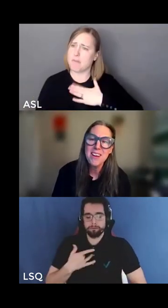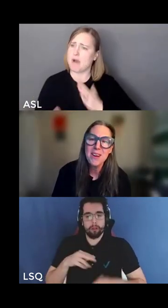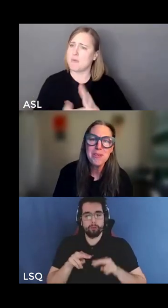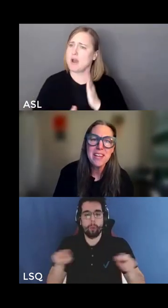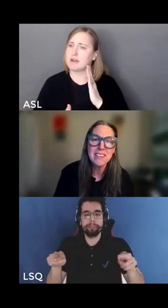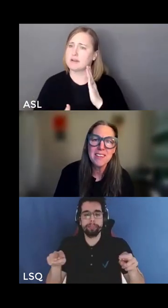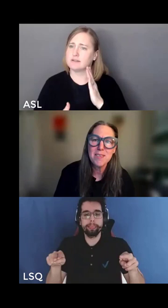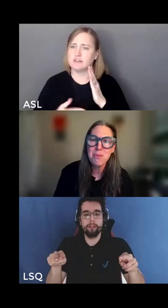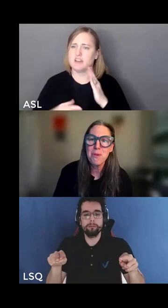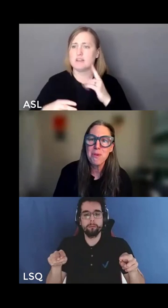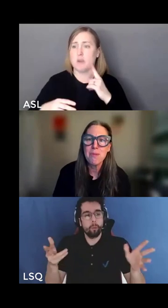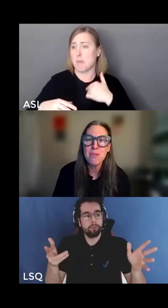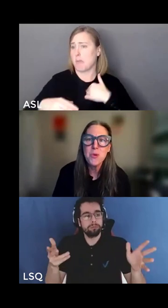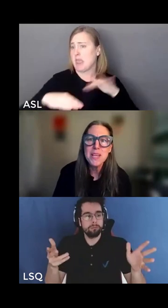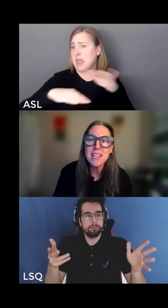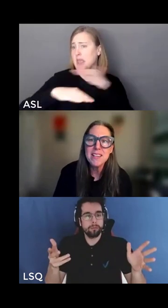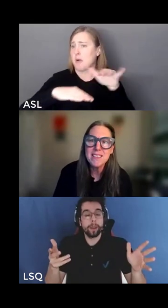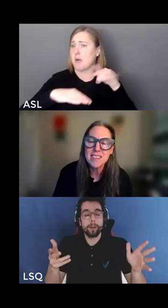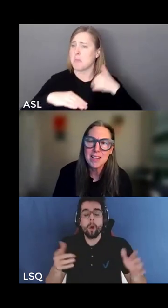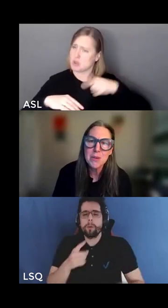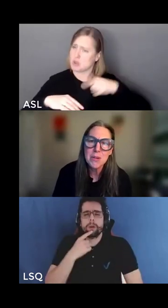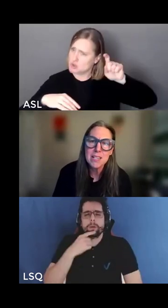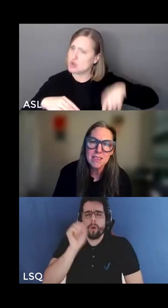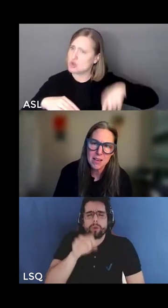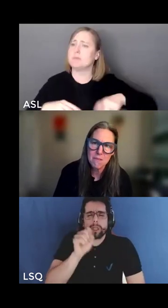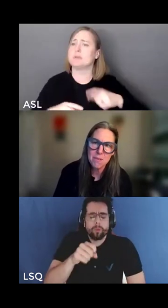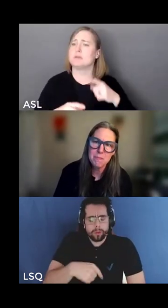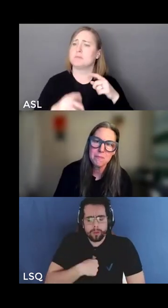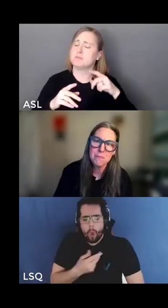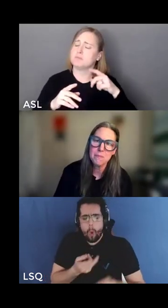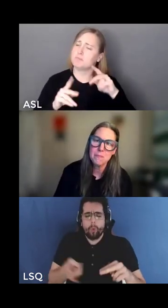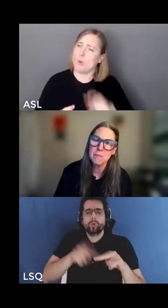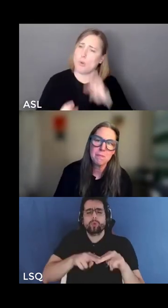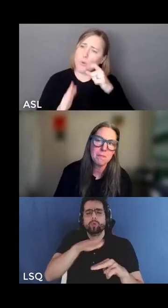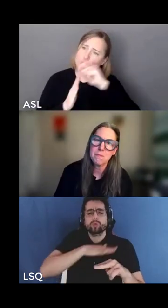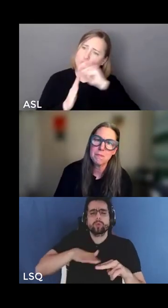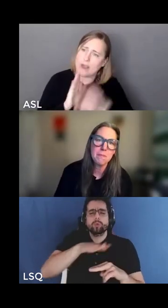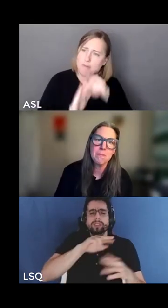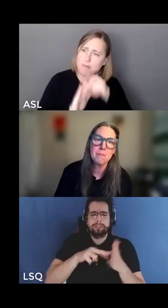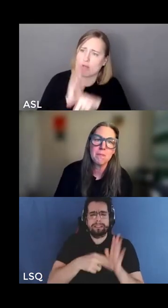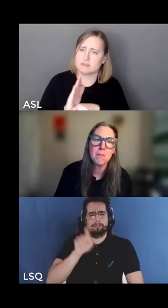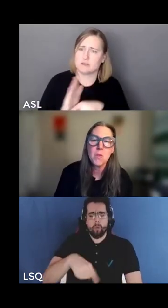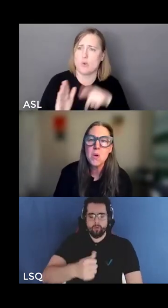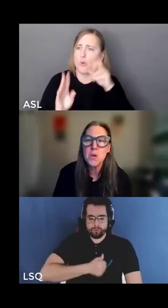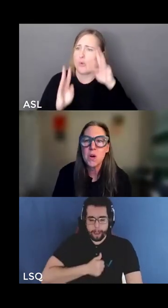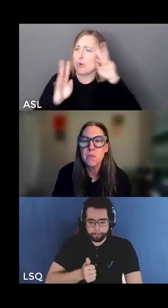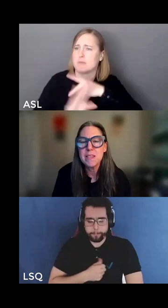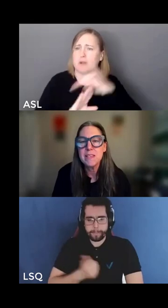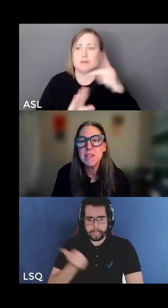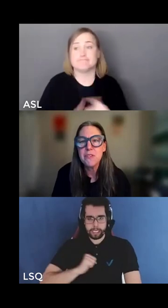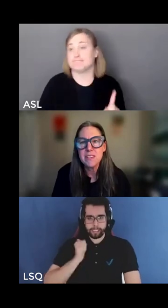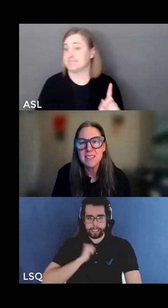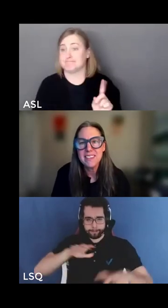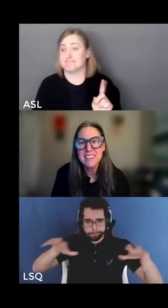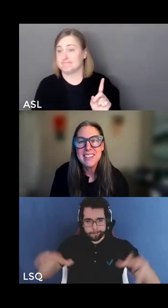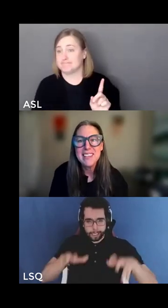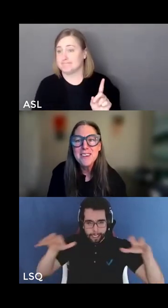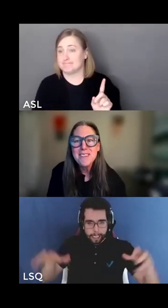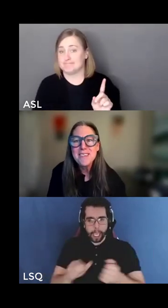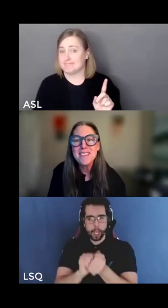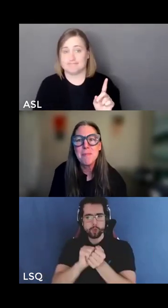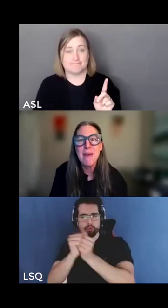policy creating this program swooping into this community to say no no no it's different